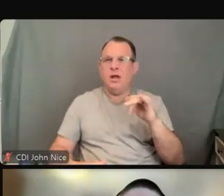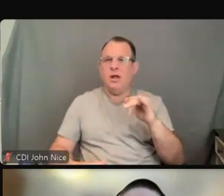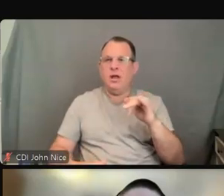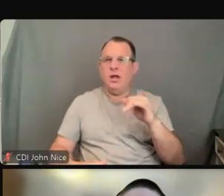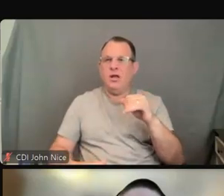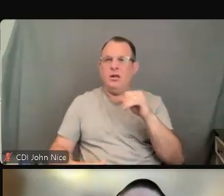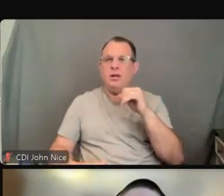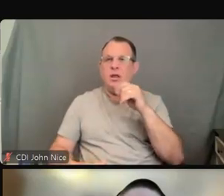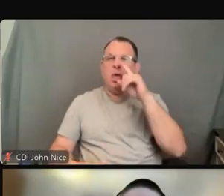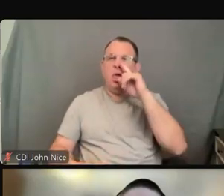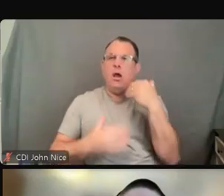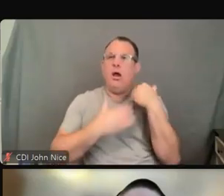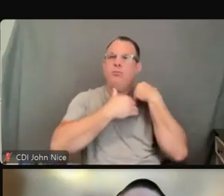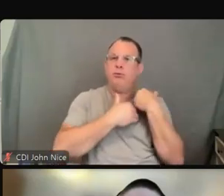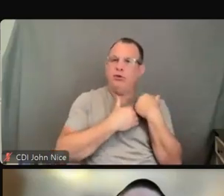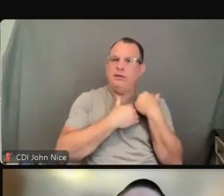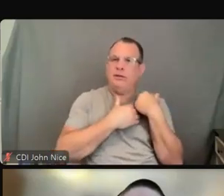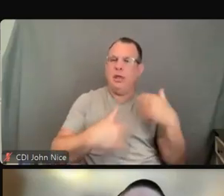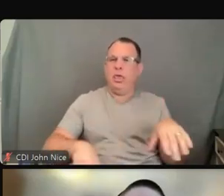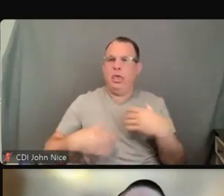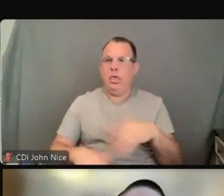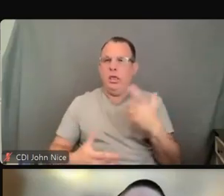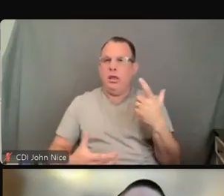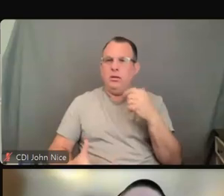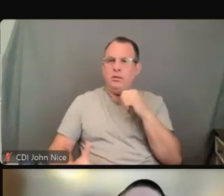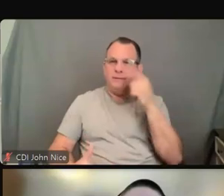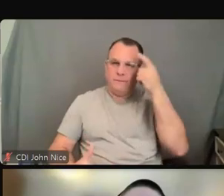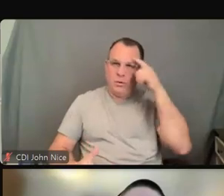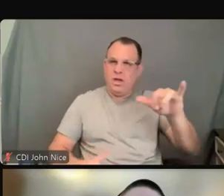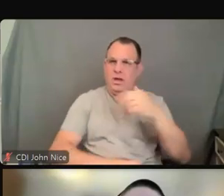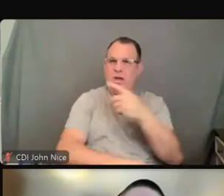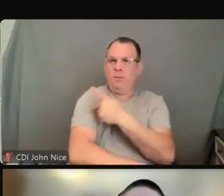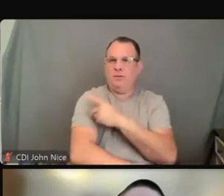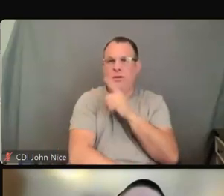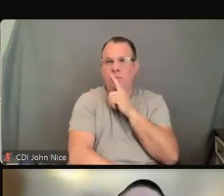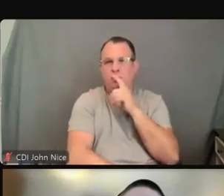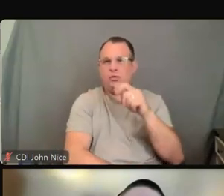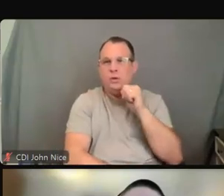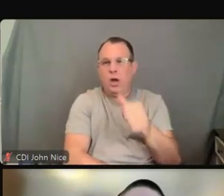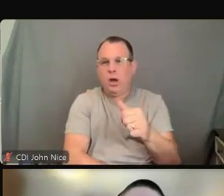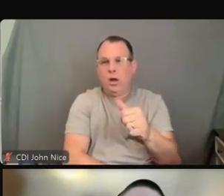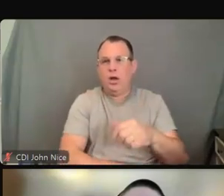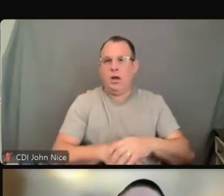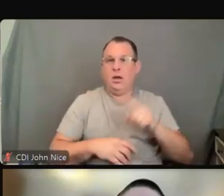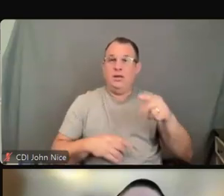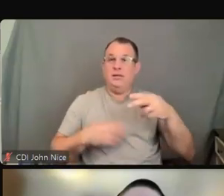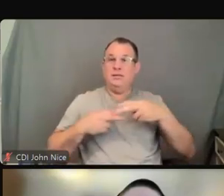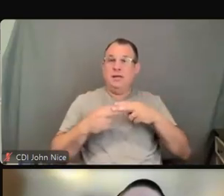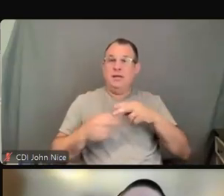slide, a person with a disability should be asked for their preference. Ask the person.